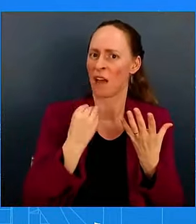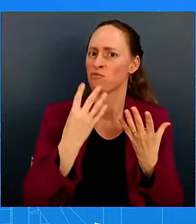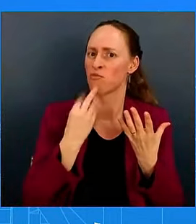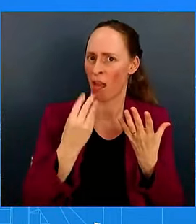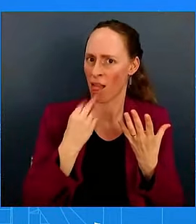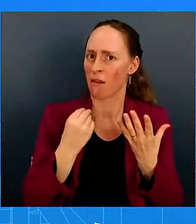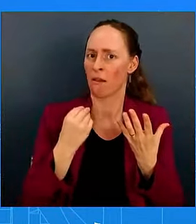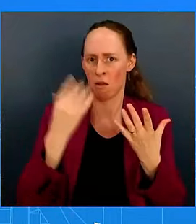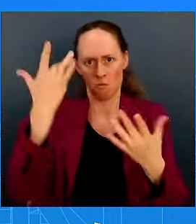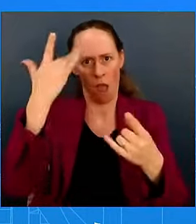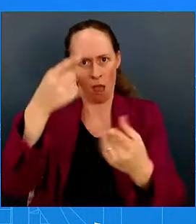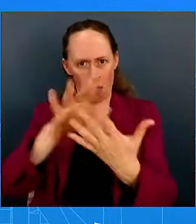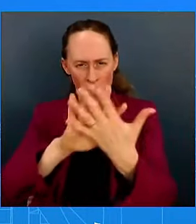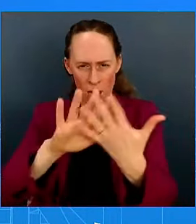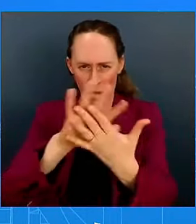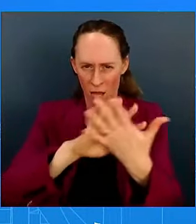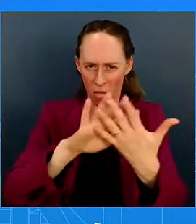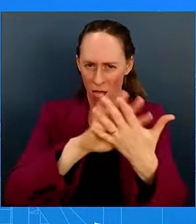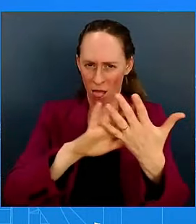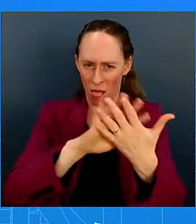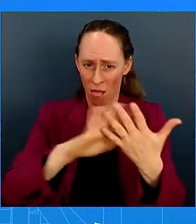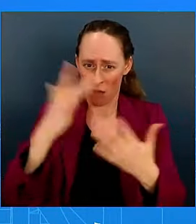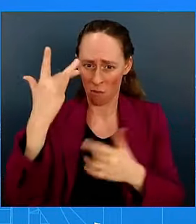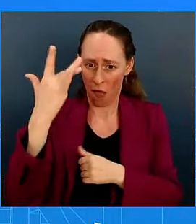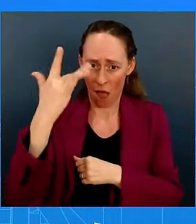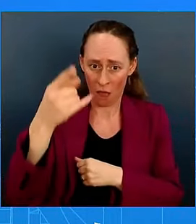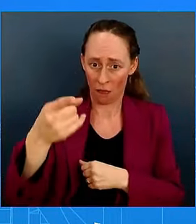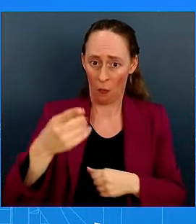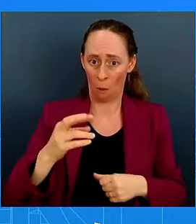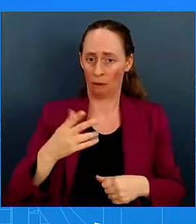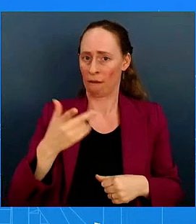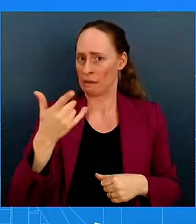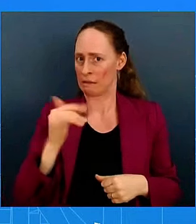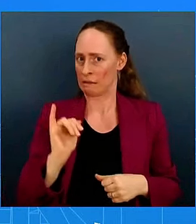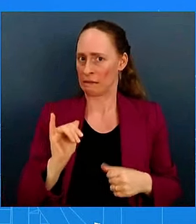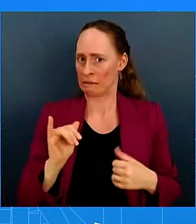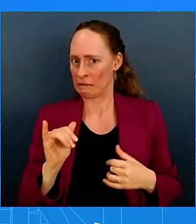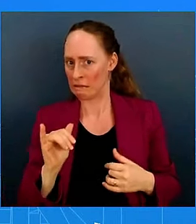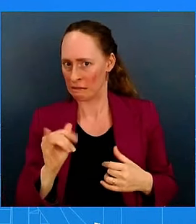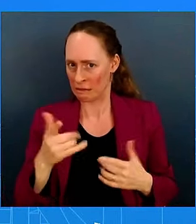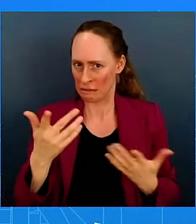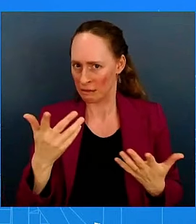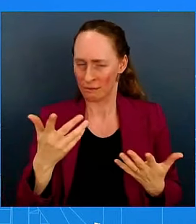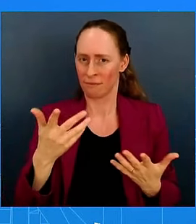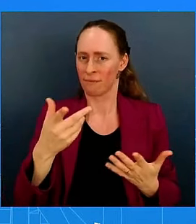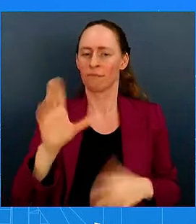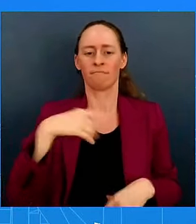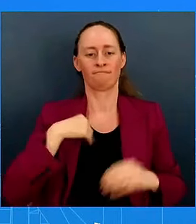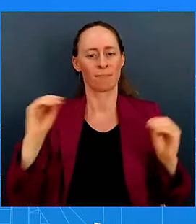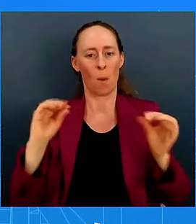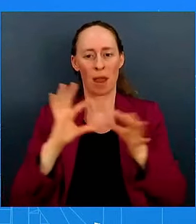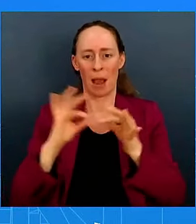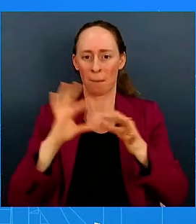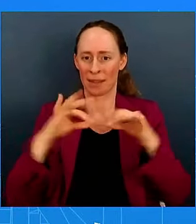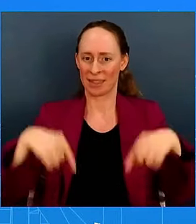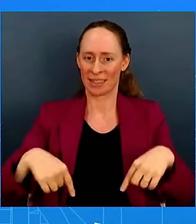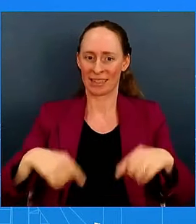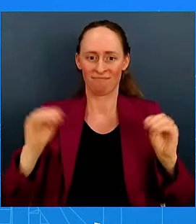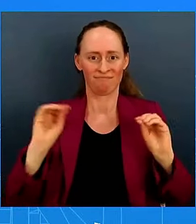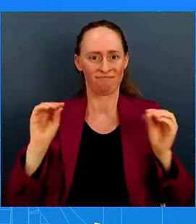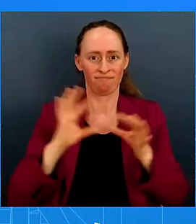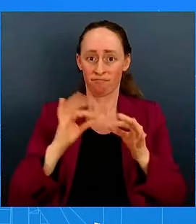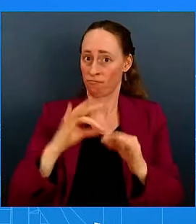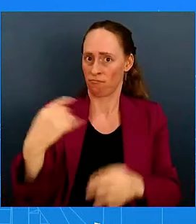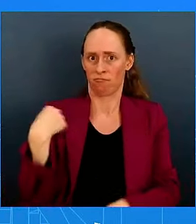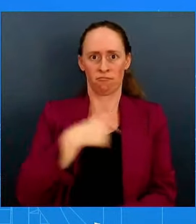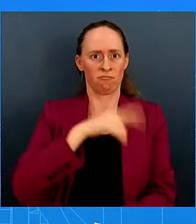assessment, or because you don't support what they're doing here? It's because I don't have anything more to add on this issue. As I said, there was no U.S. involvement, and I'm not going to go beyond